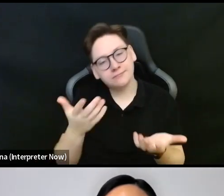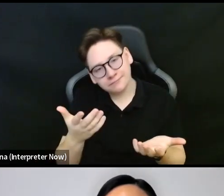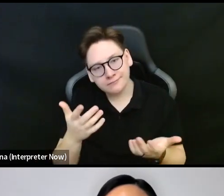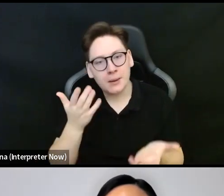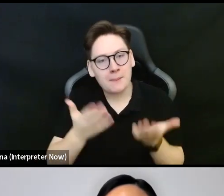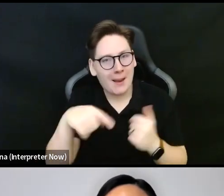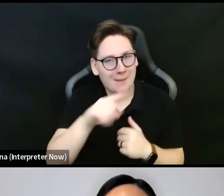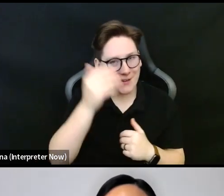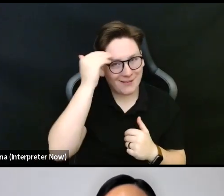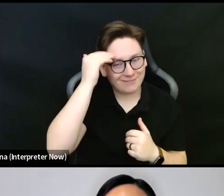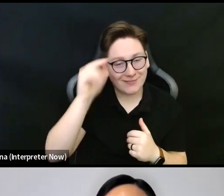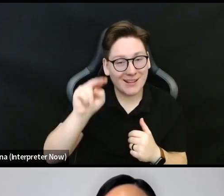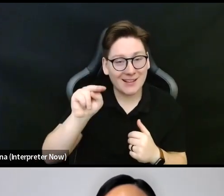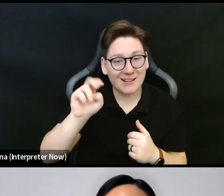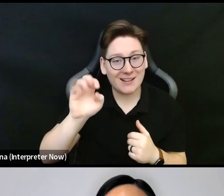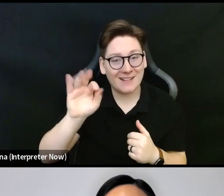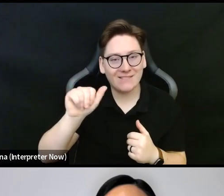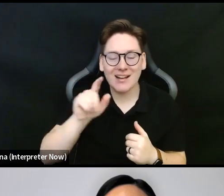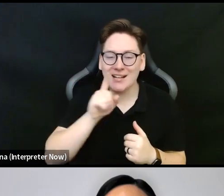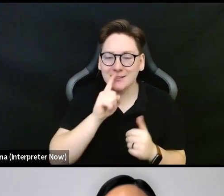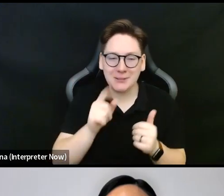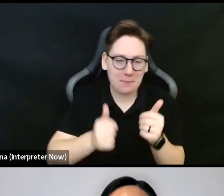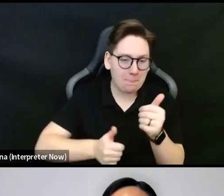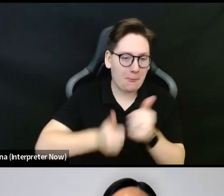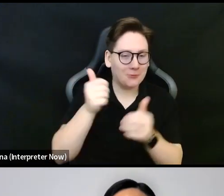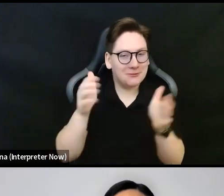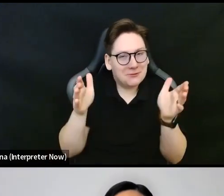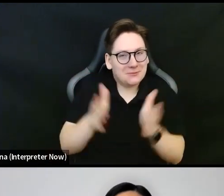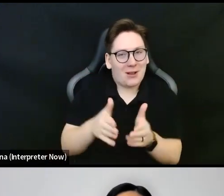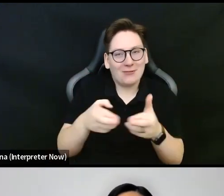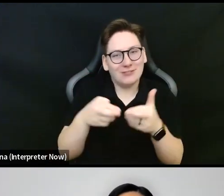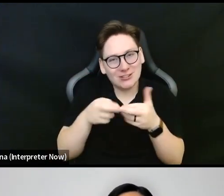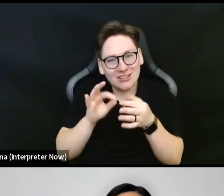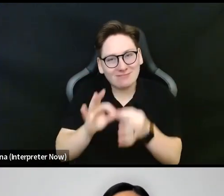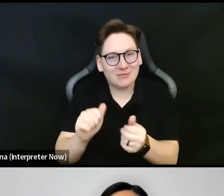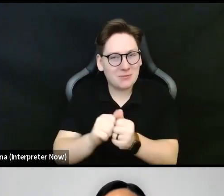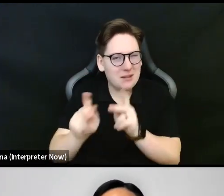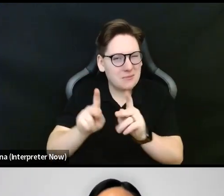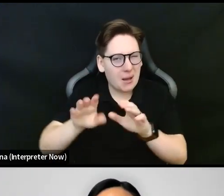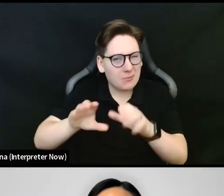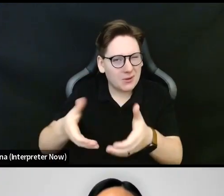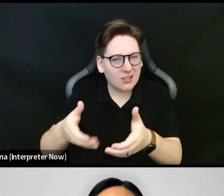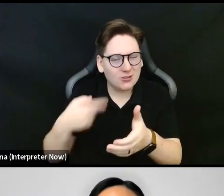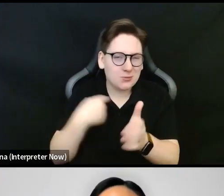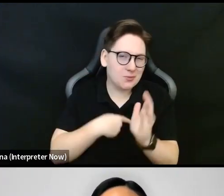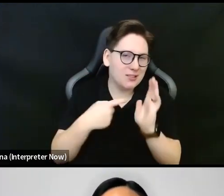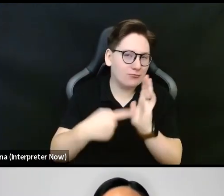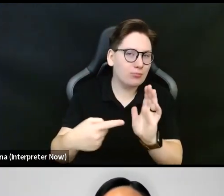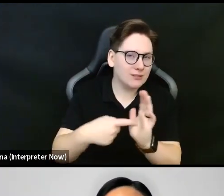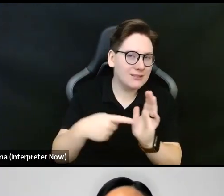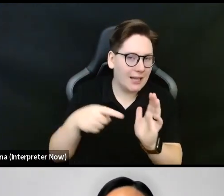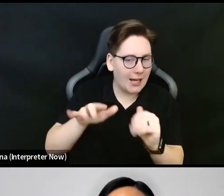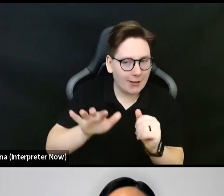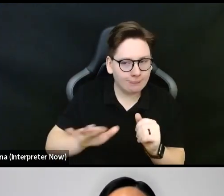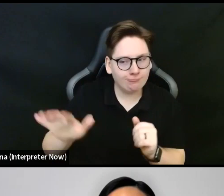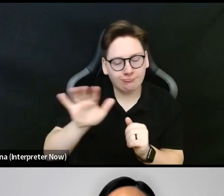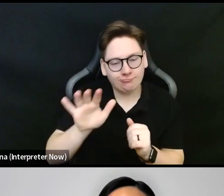NIFA is the smallest region population wise, represents the smallest region population wise.